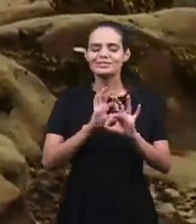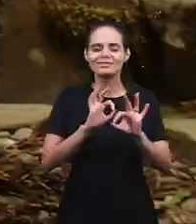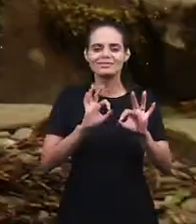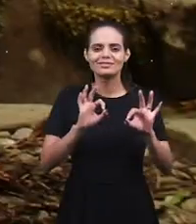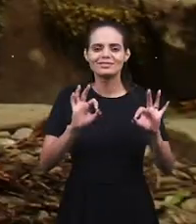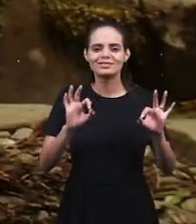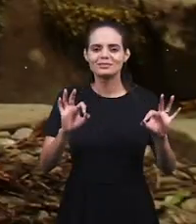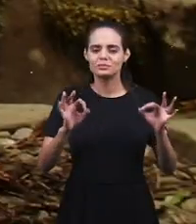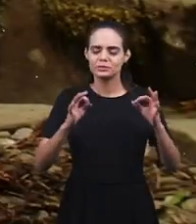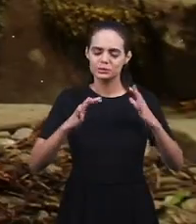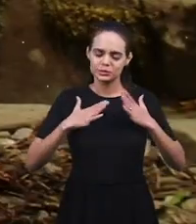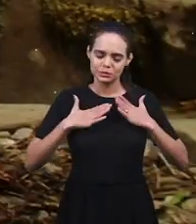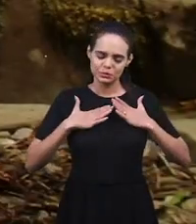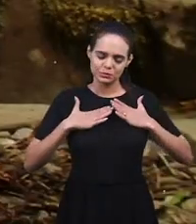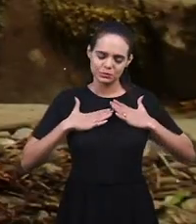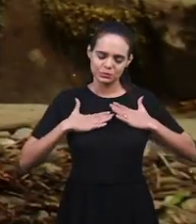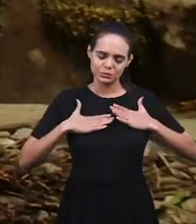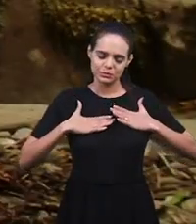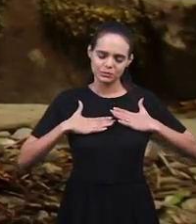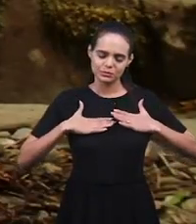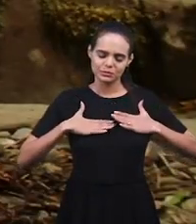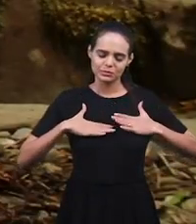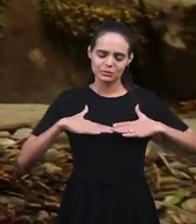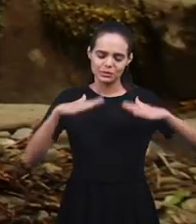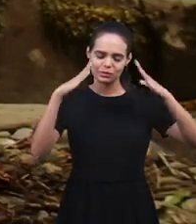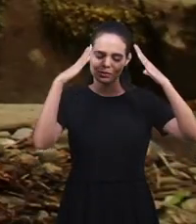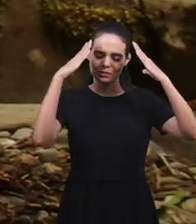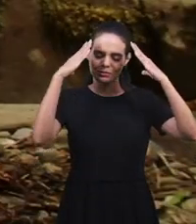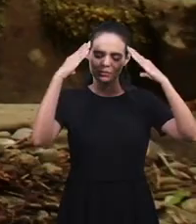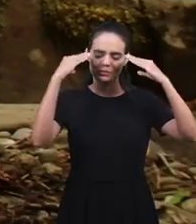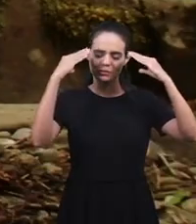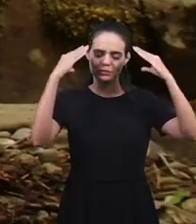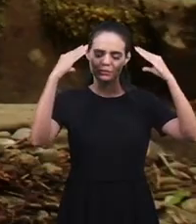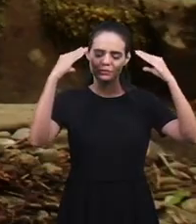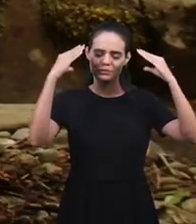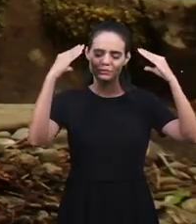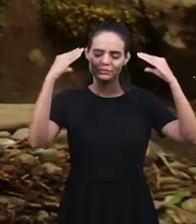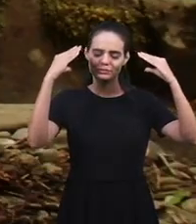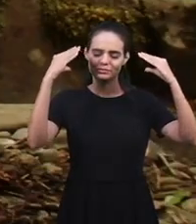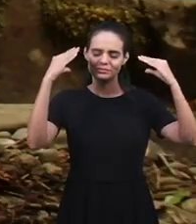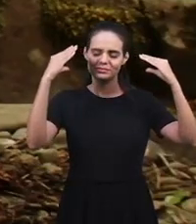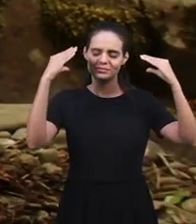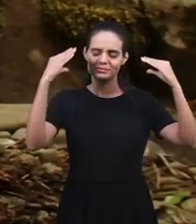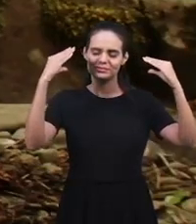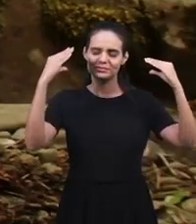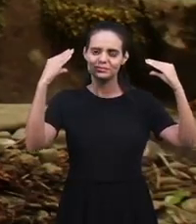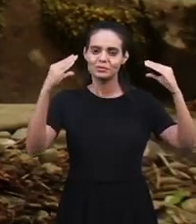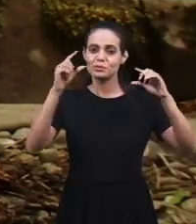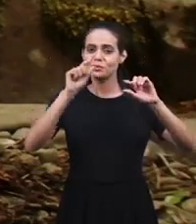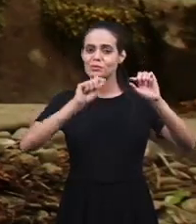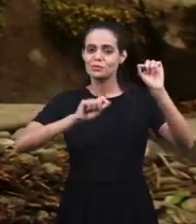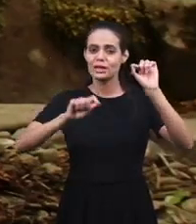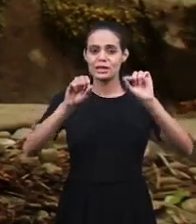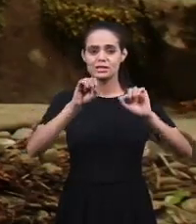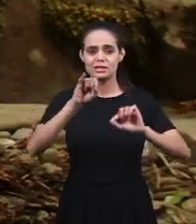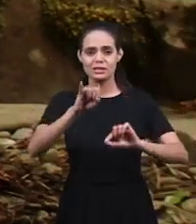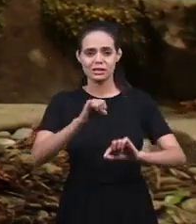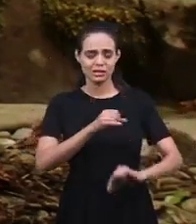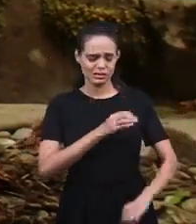O amor que aquece a alma